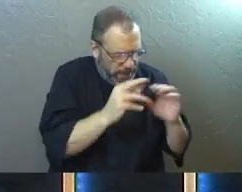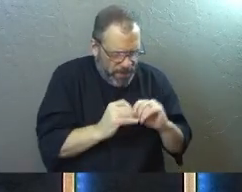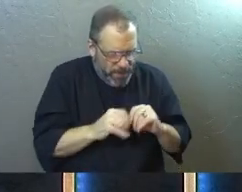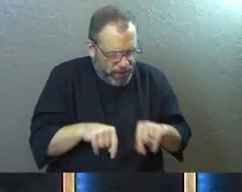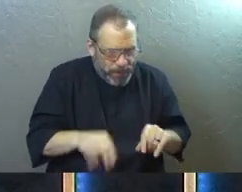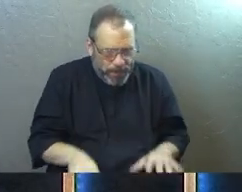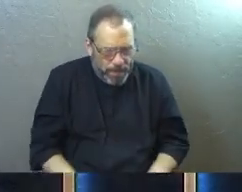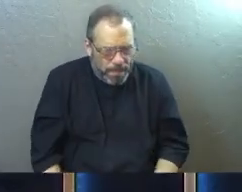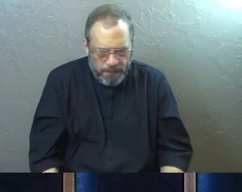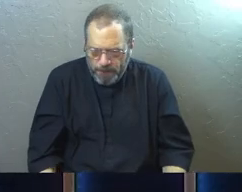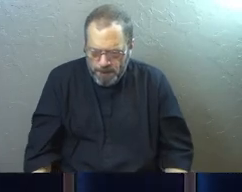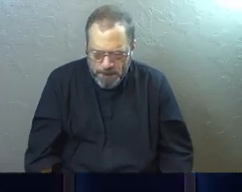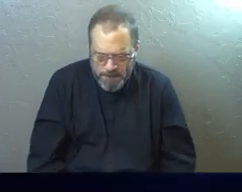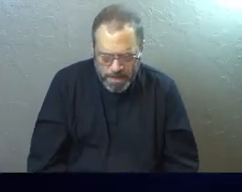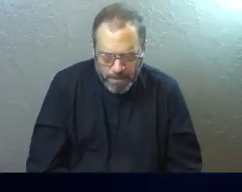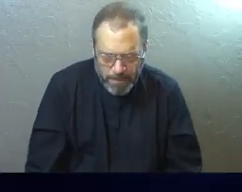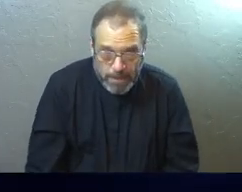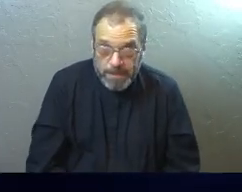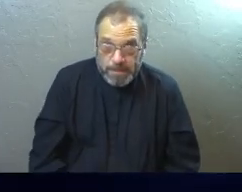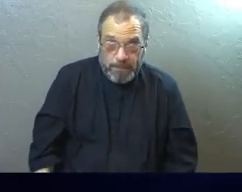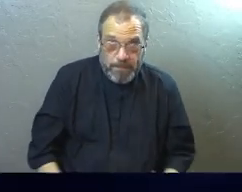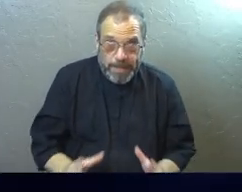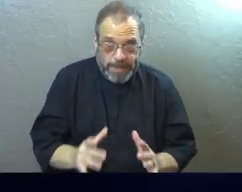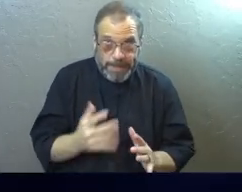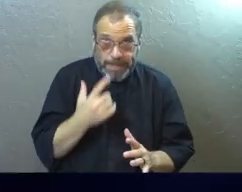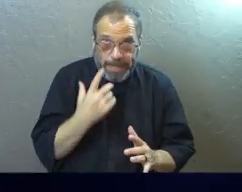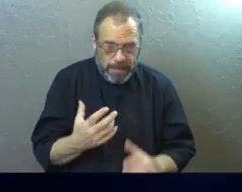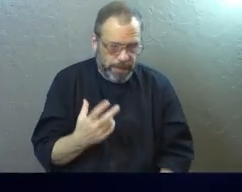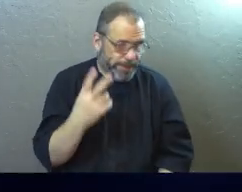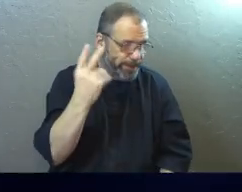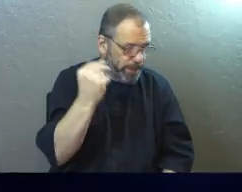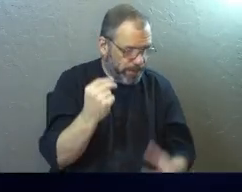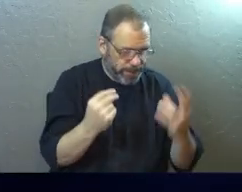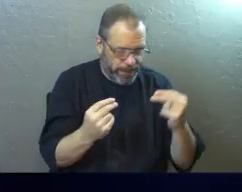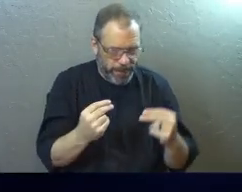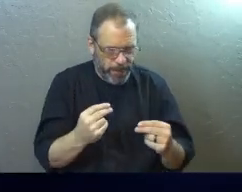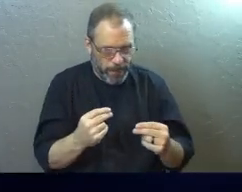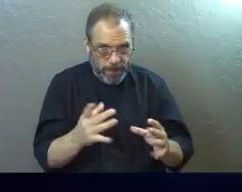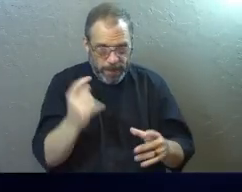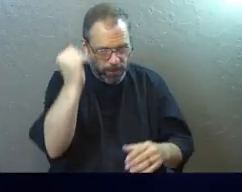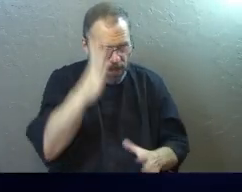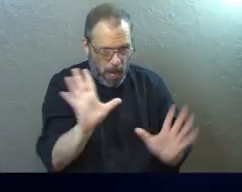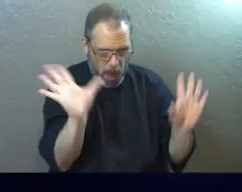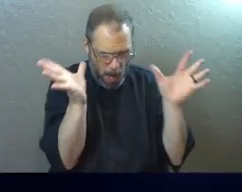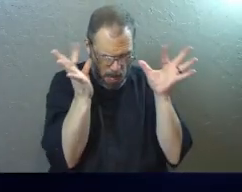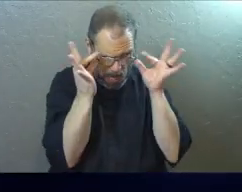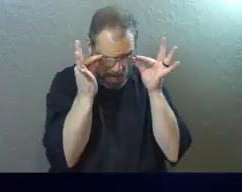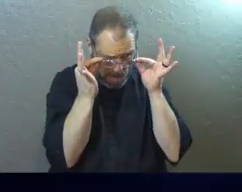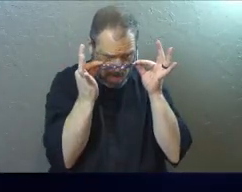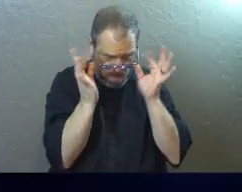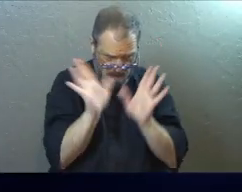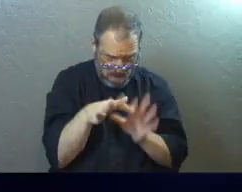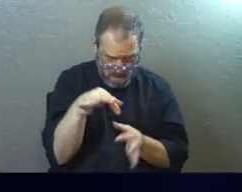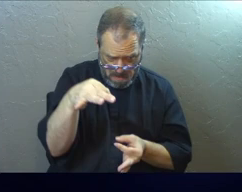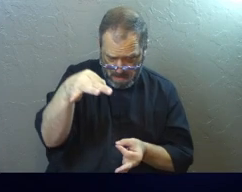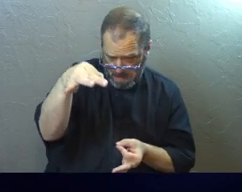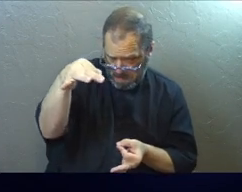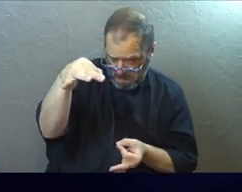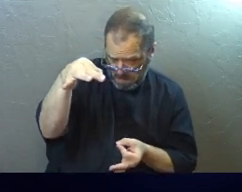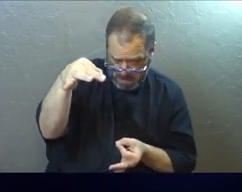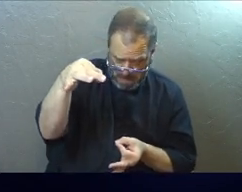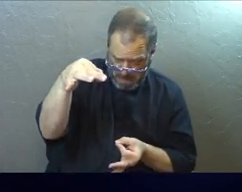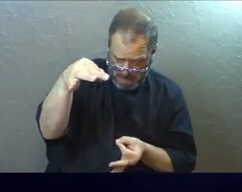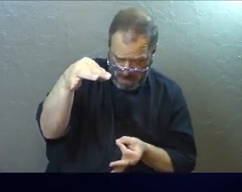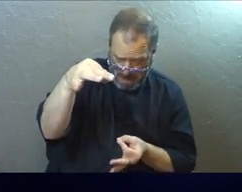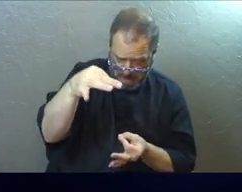kind of nervous. What if he says no? All of those things. What does it look like? Here's what I've written down just for myself. You don't